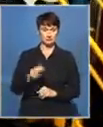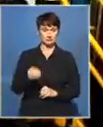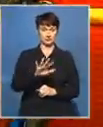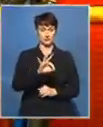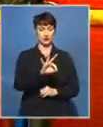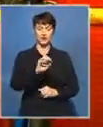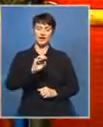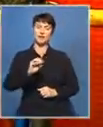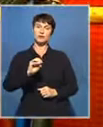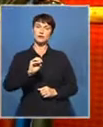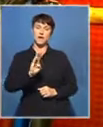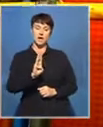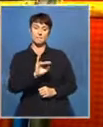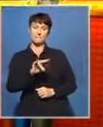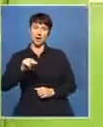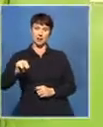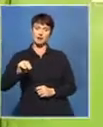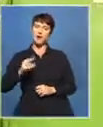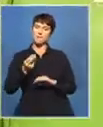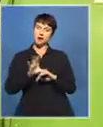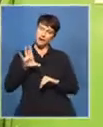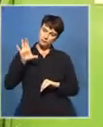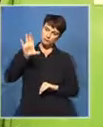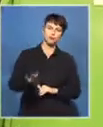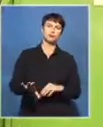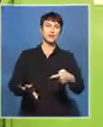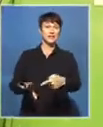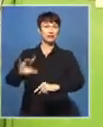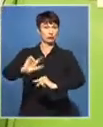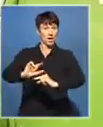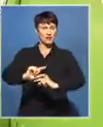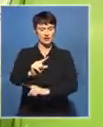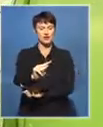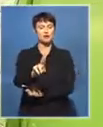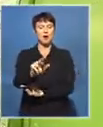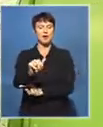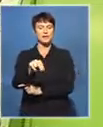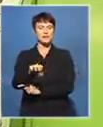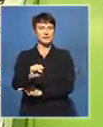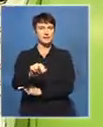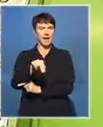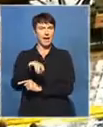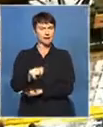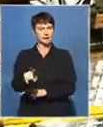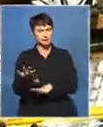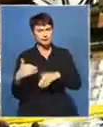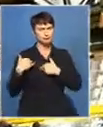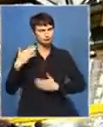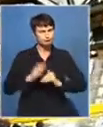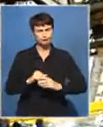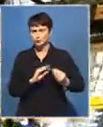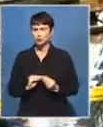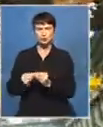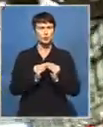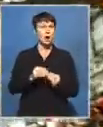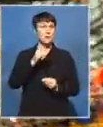R300 billion injection into Transnet, an added bonus, jobs for hundreds of people and